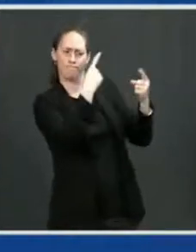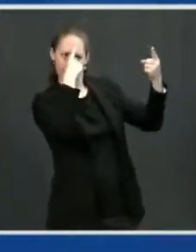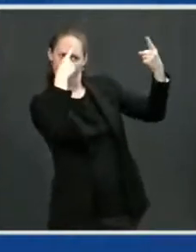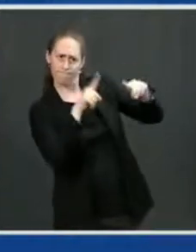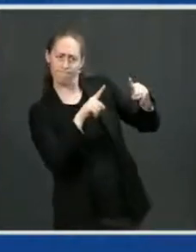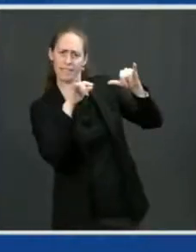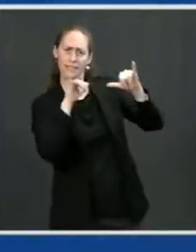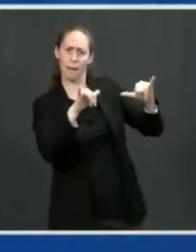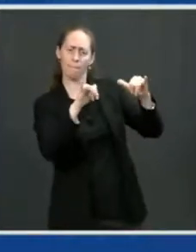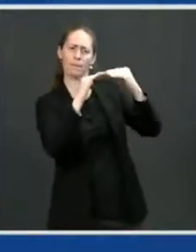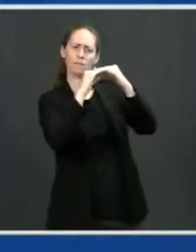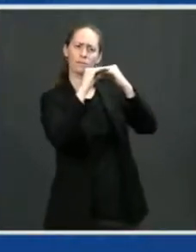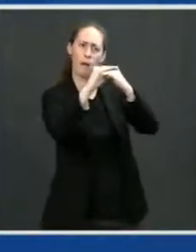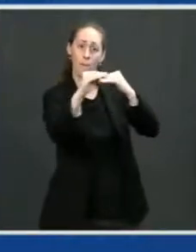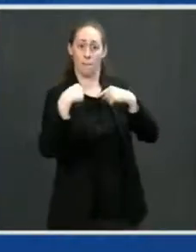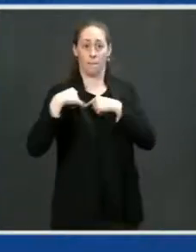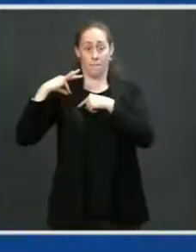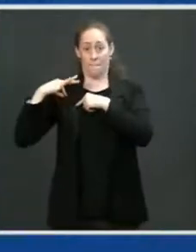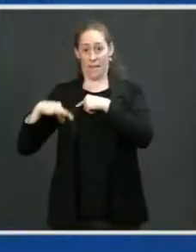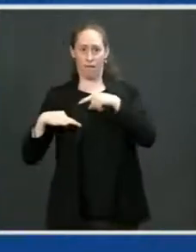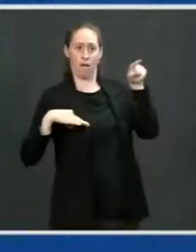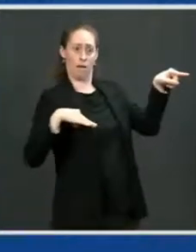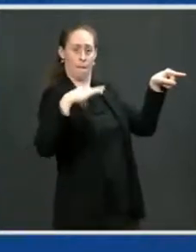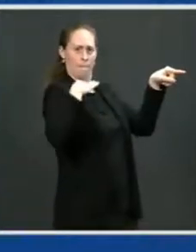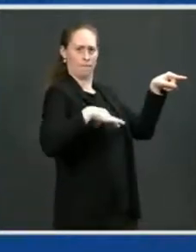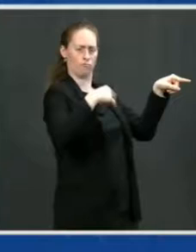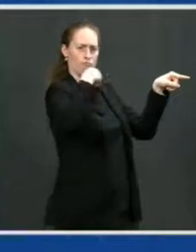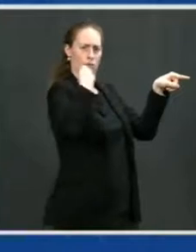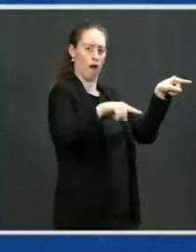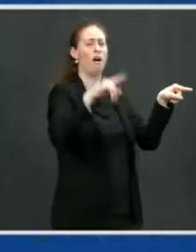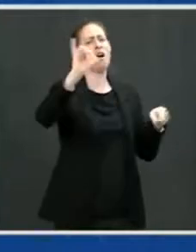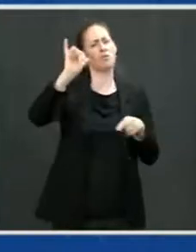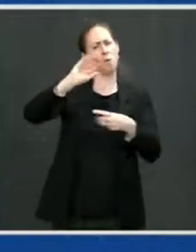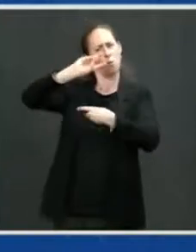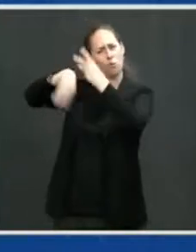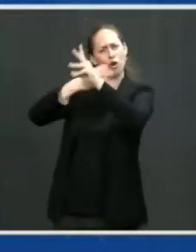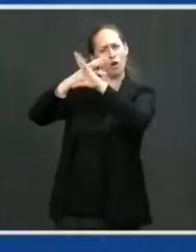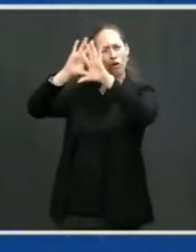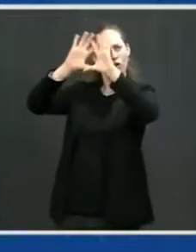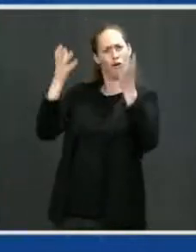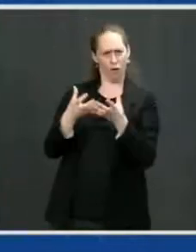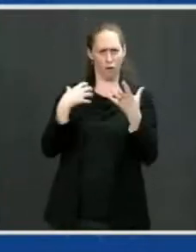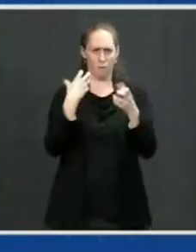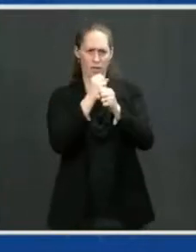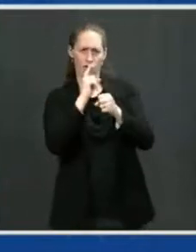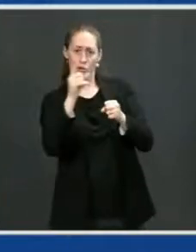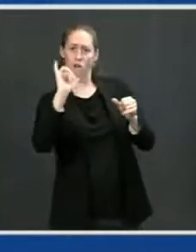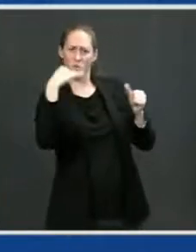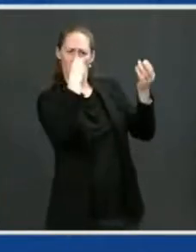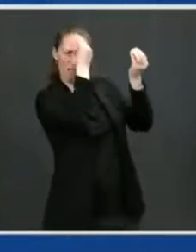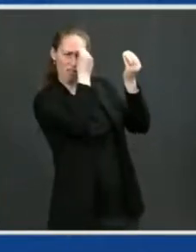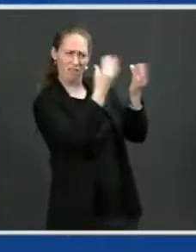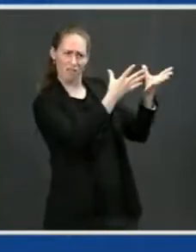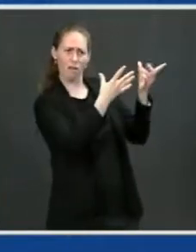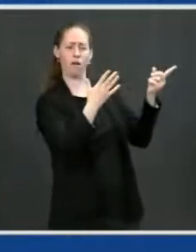and quite frankly, of the world. And we got it done. When I spoke to President Putin, I expressed my belief that communication